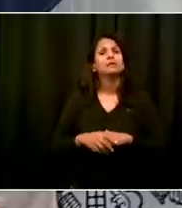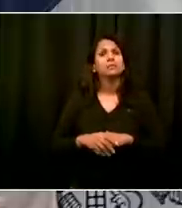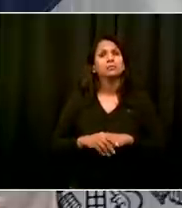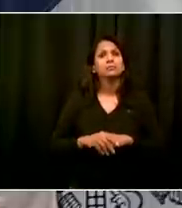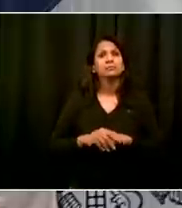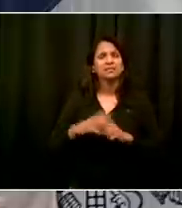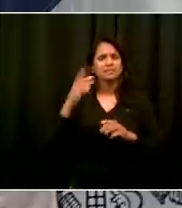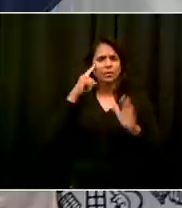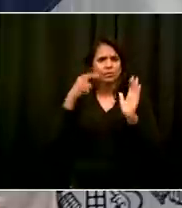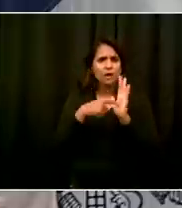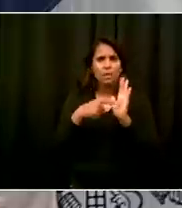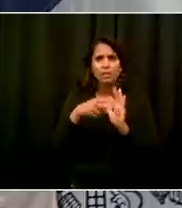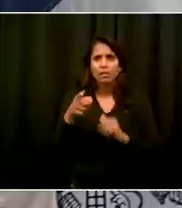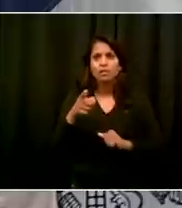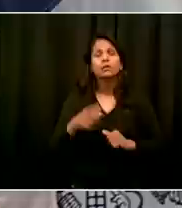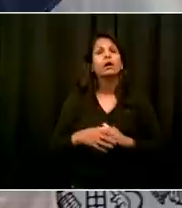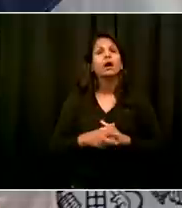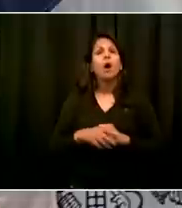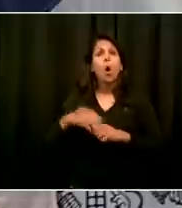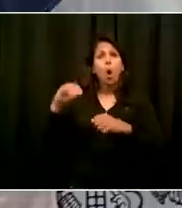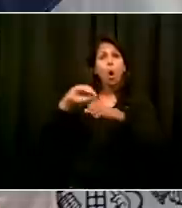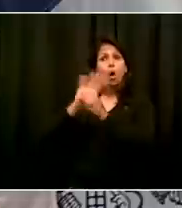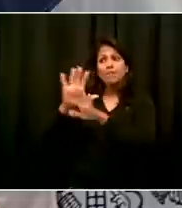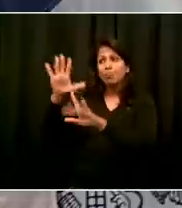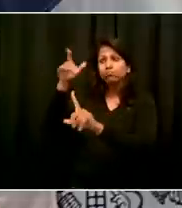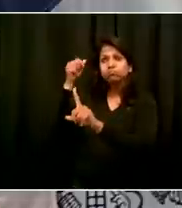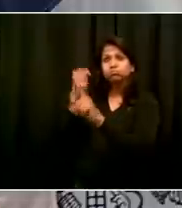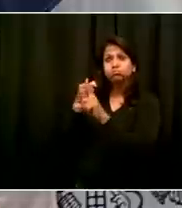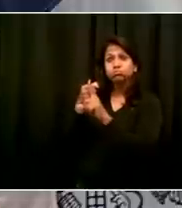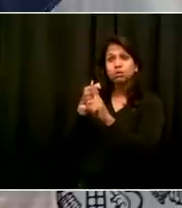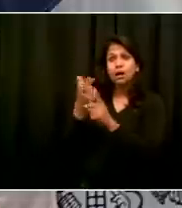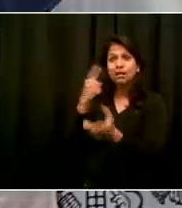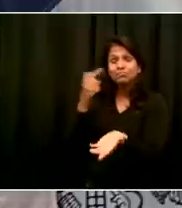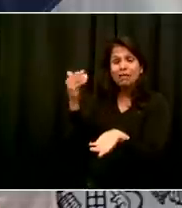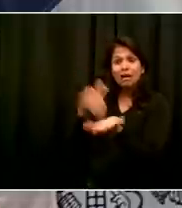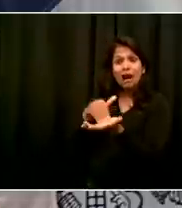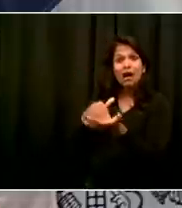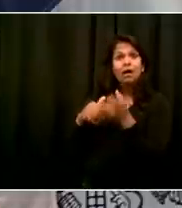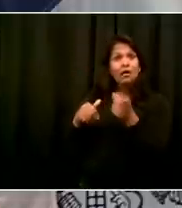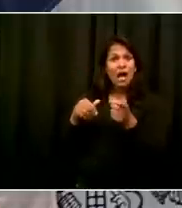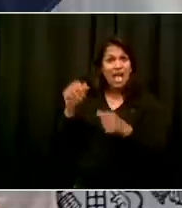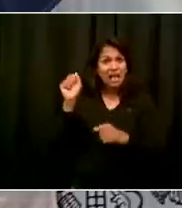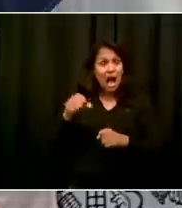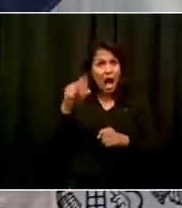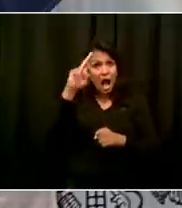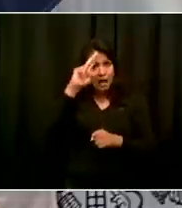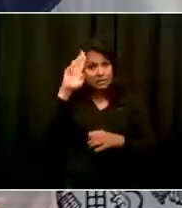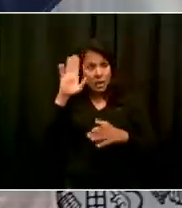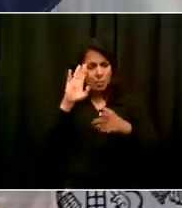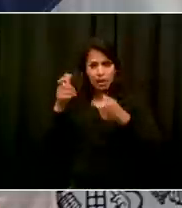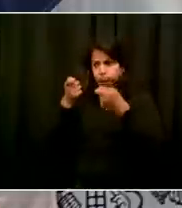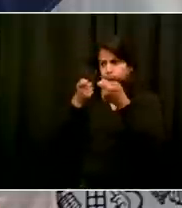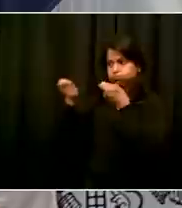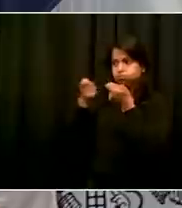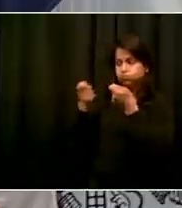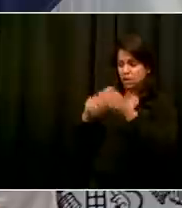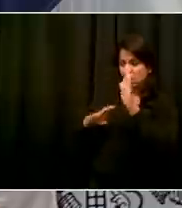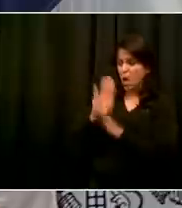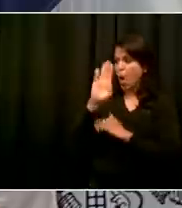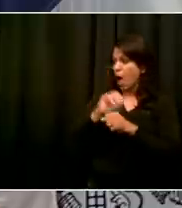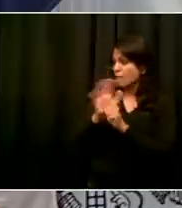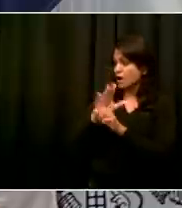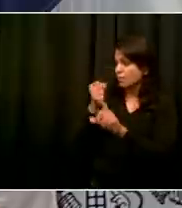is yes. Look, we are in a very different position than most places in this country and even around the world.